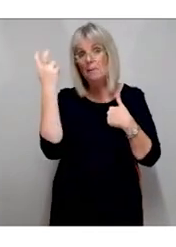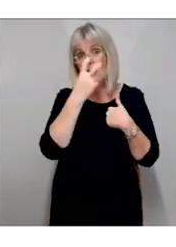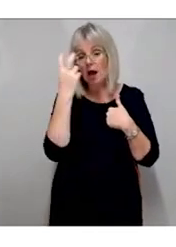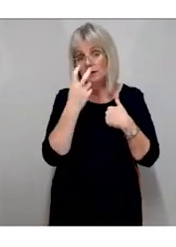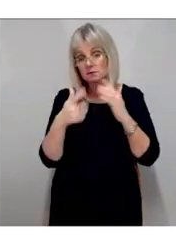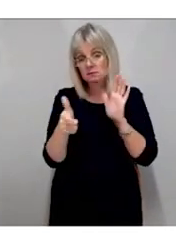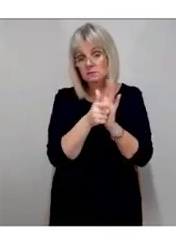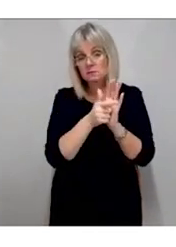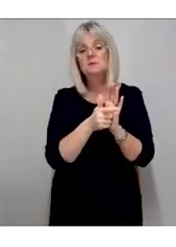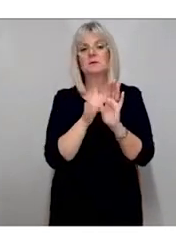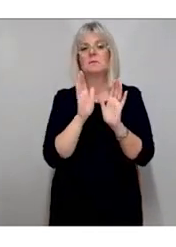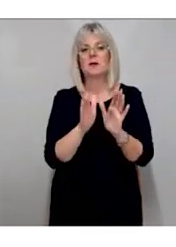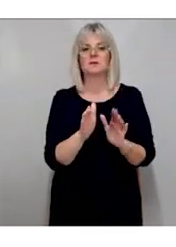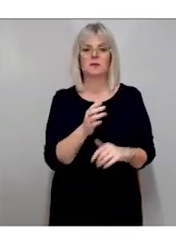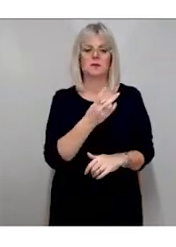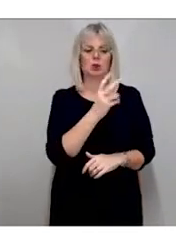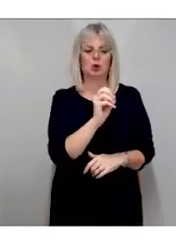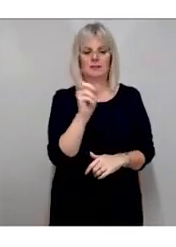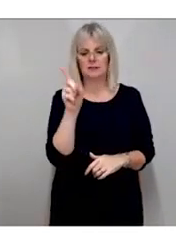-200 or worse.